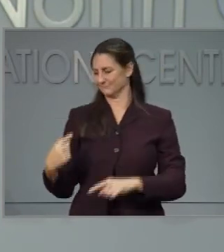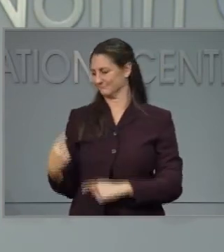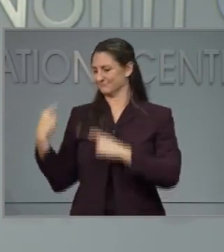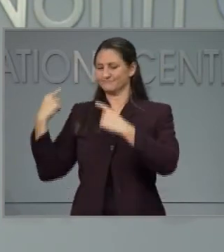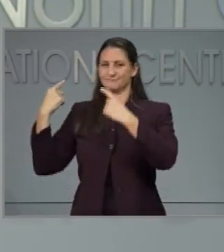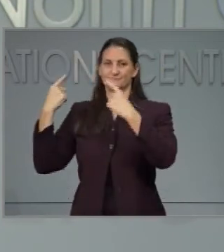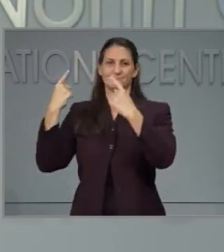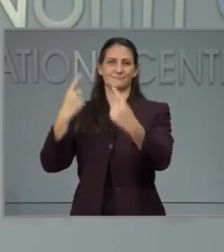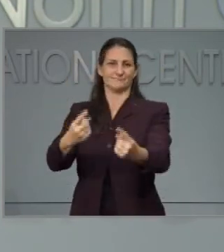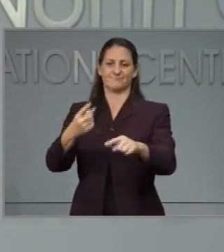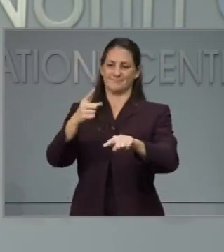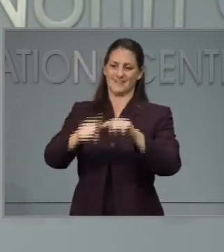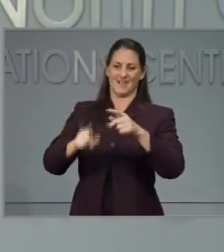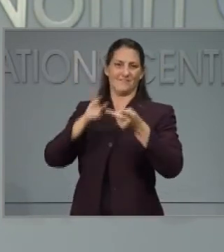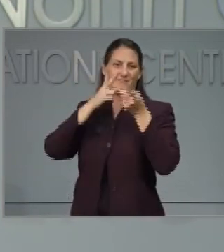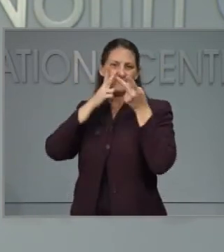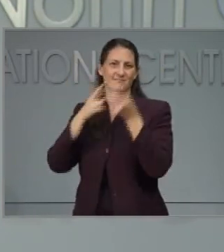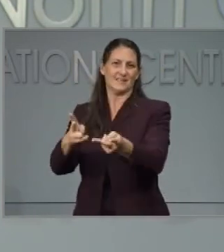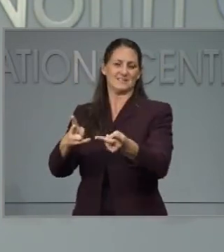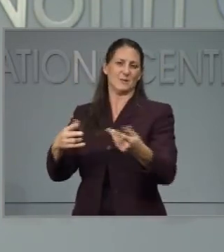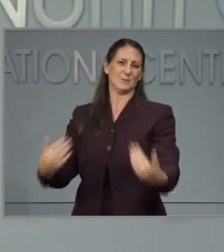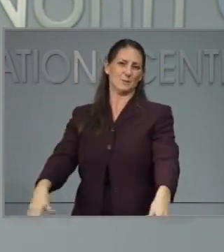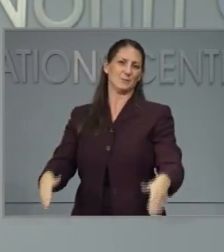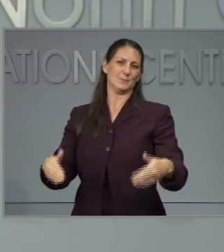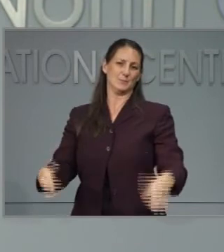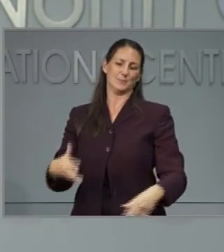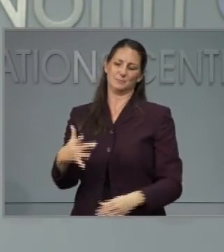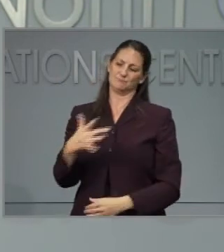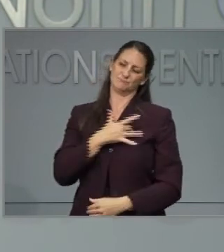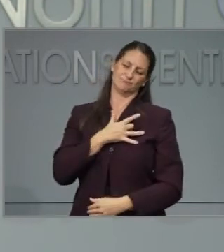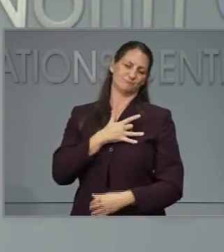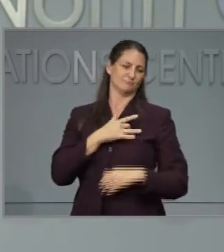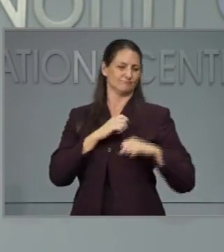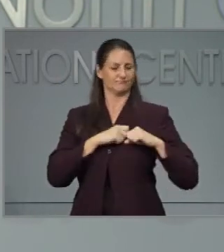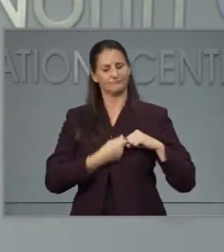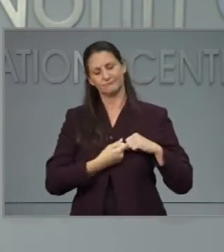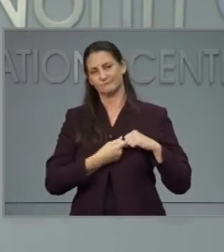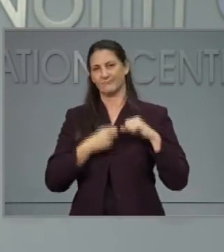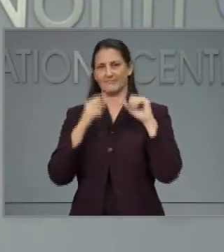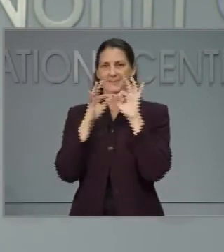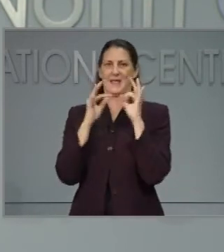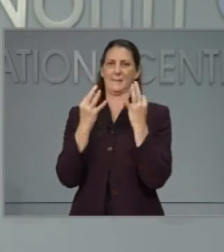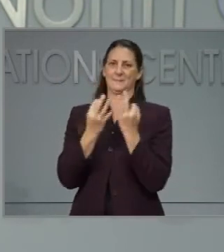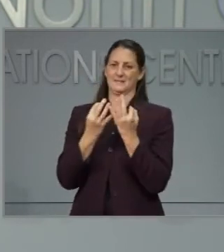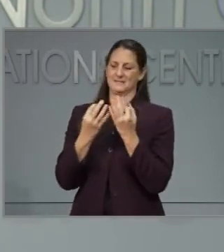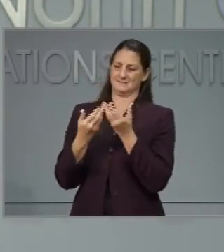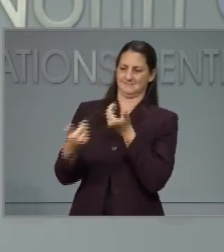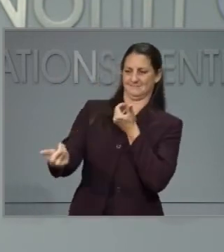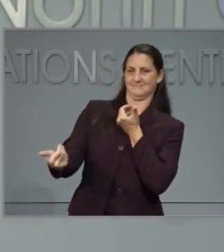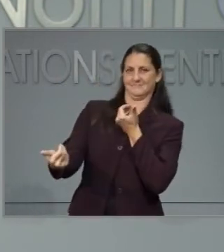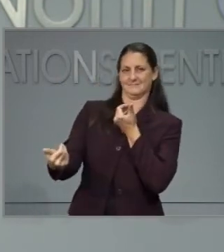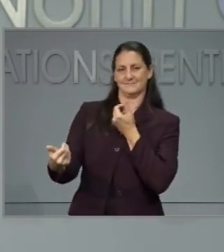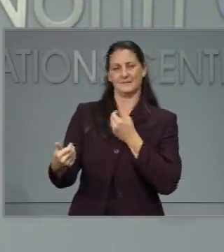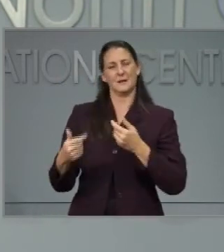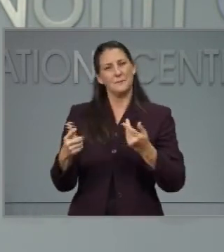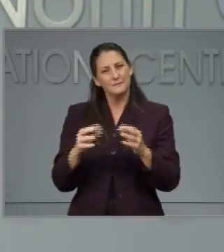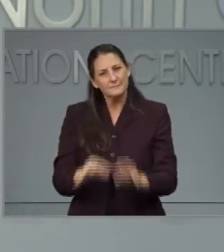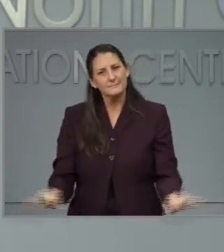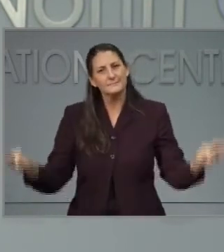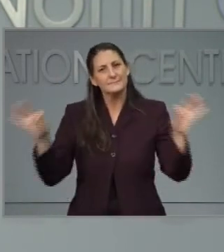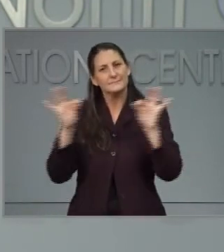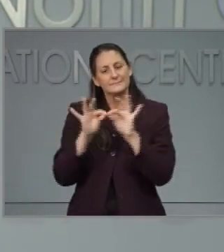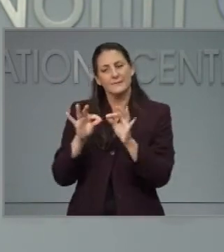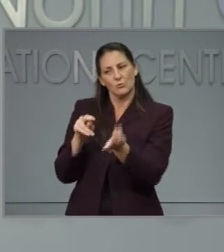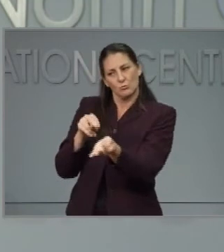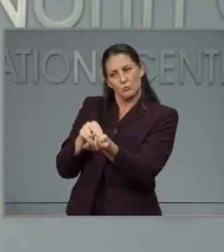families. We also know that it's important to protect nursing home residents and staff from